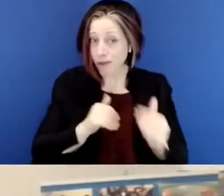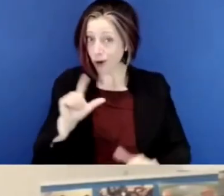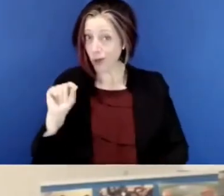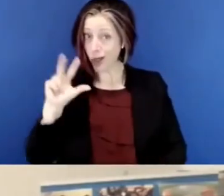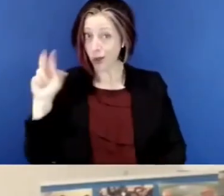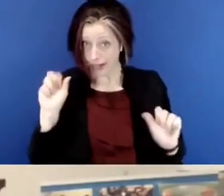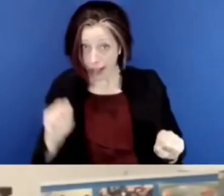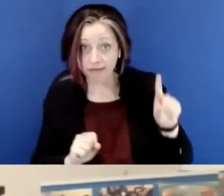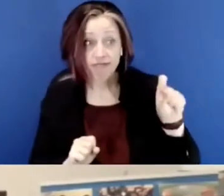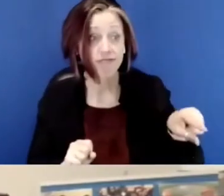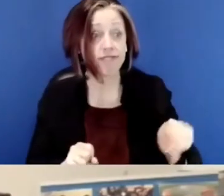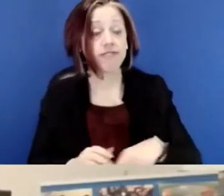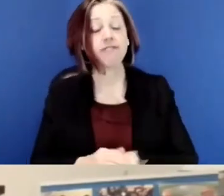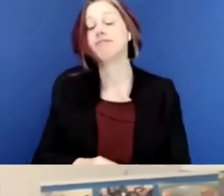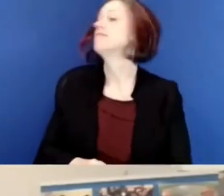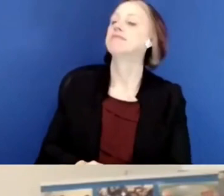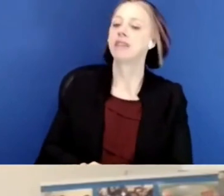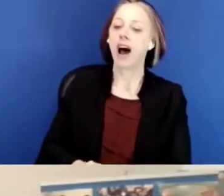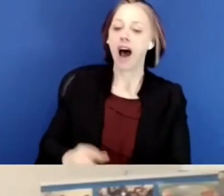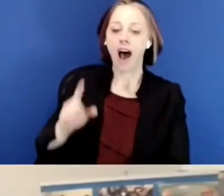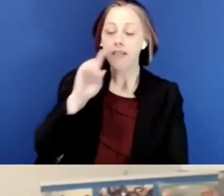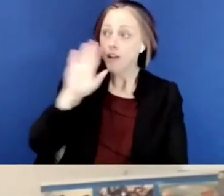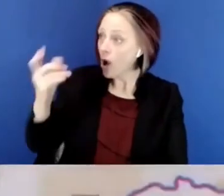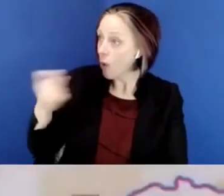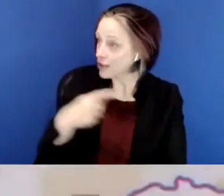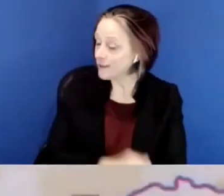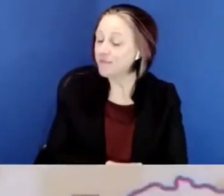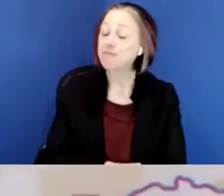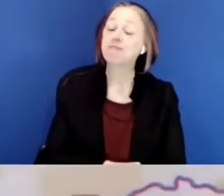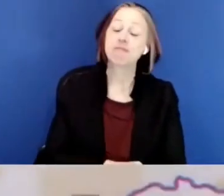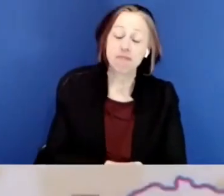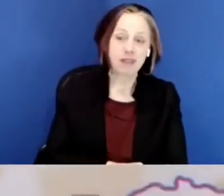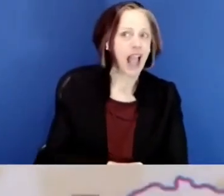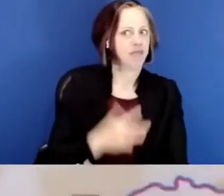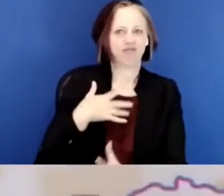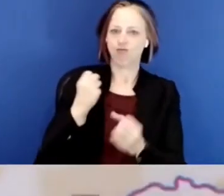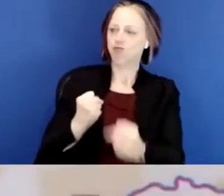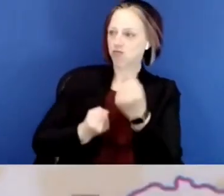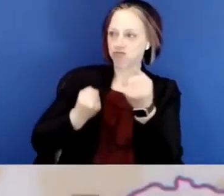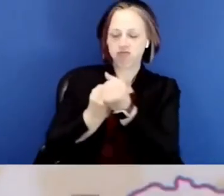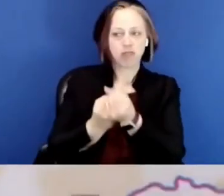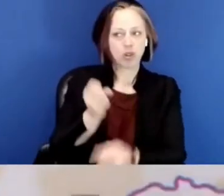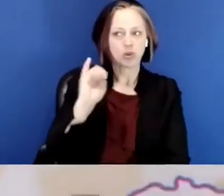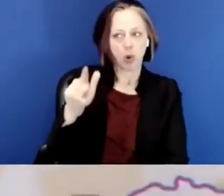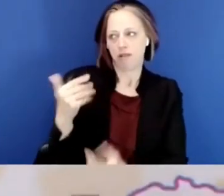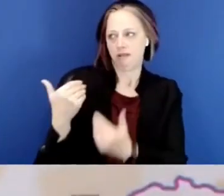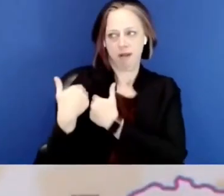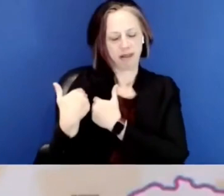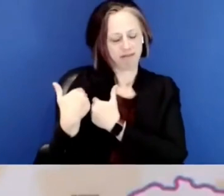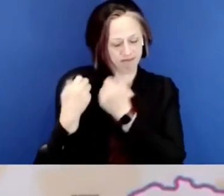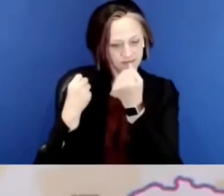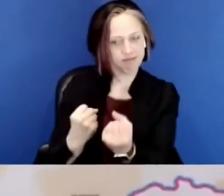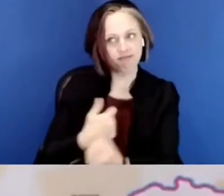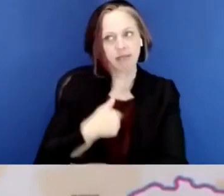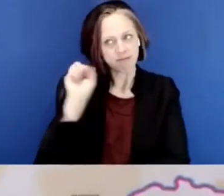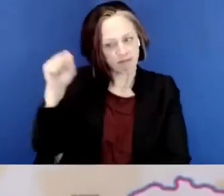development goals by 2030? Well, I think it's a great question, Mark, I think I'm a big believer in